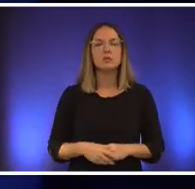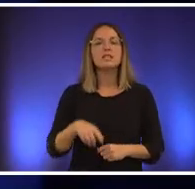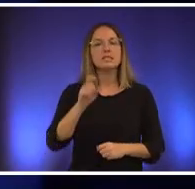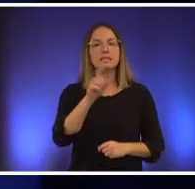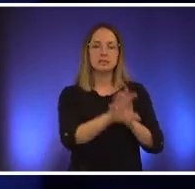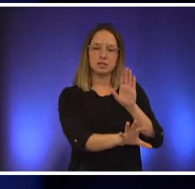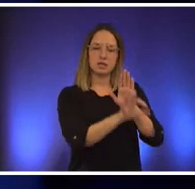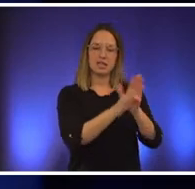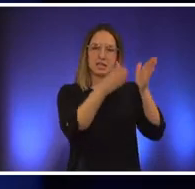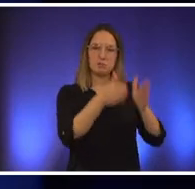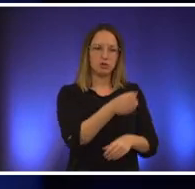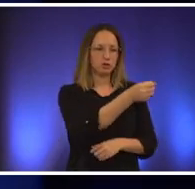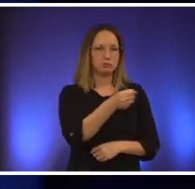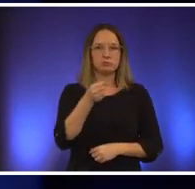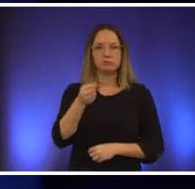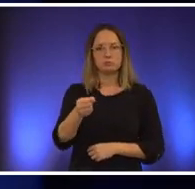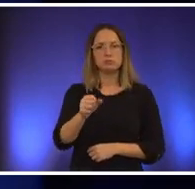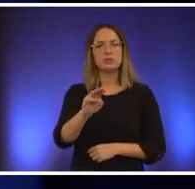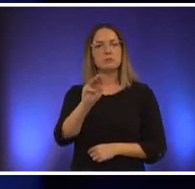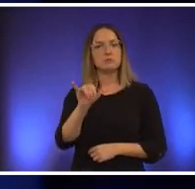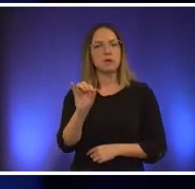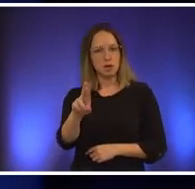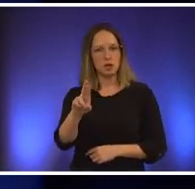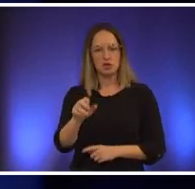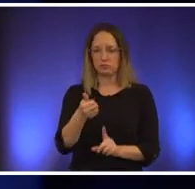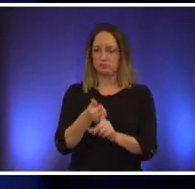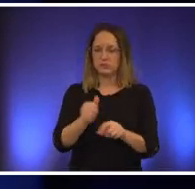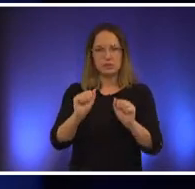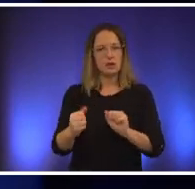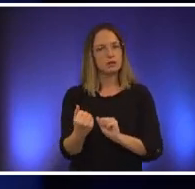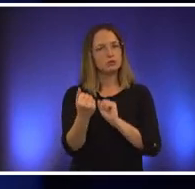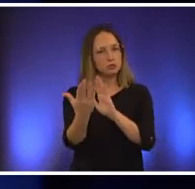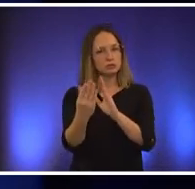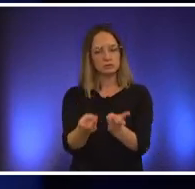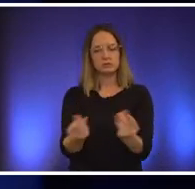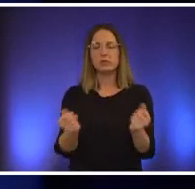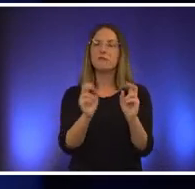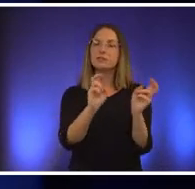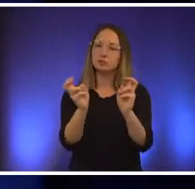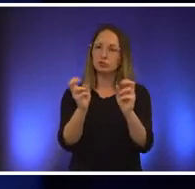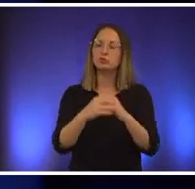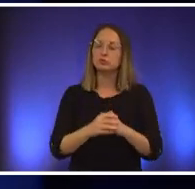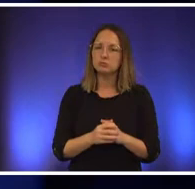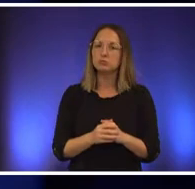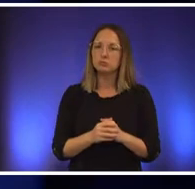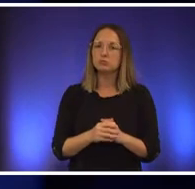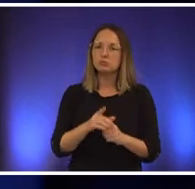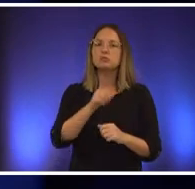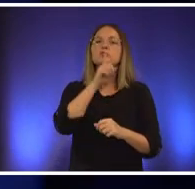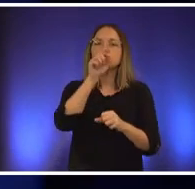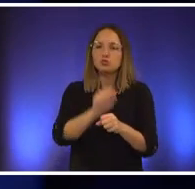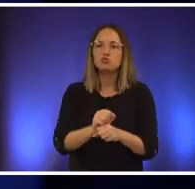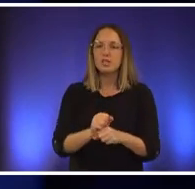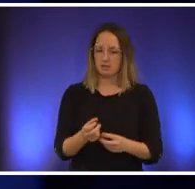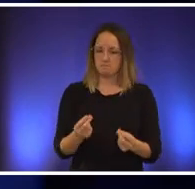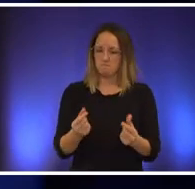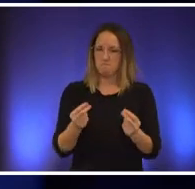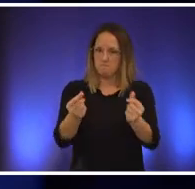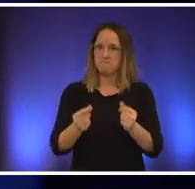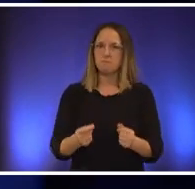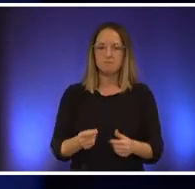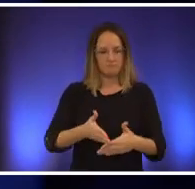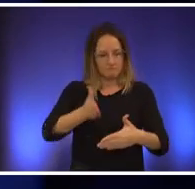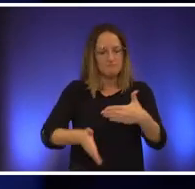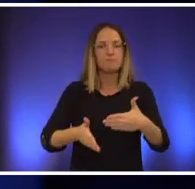that can address these issues in a way that has a real sense of immediacy to it